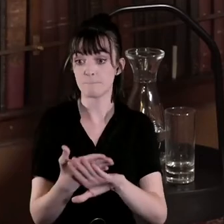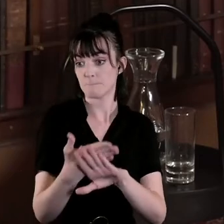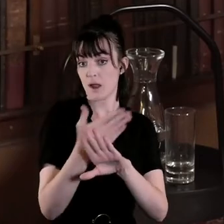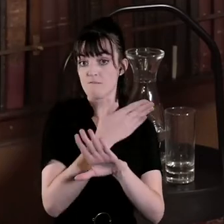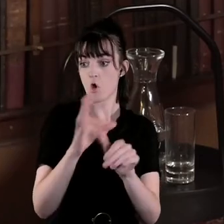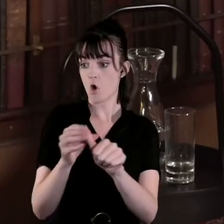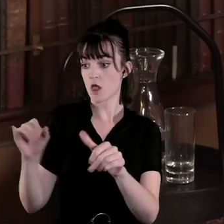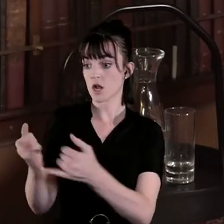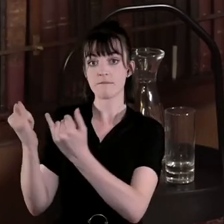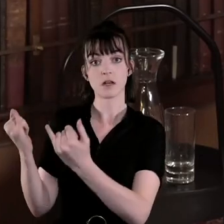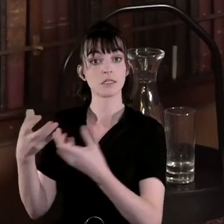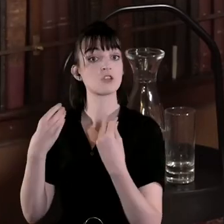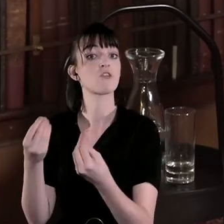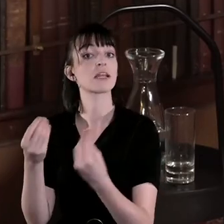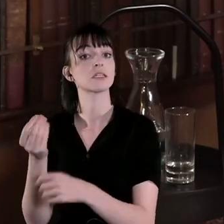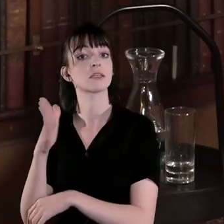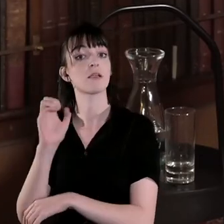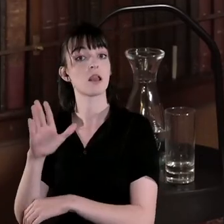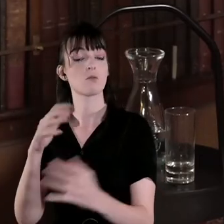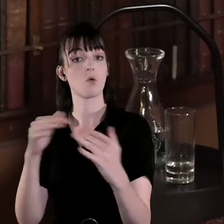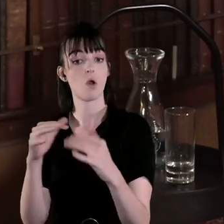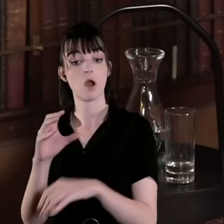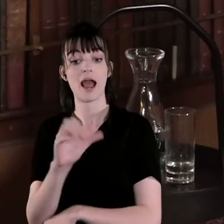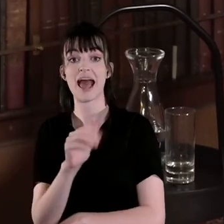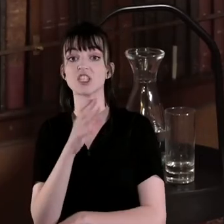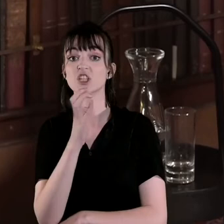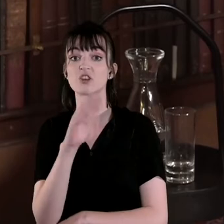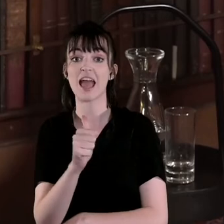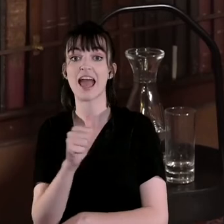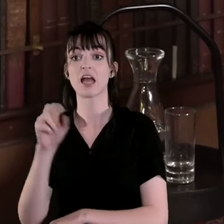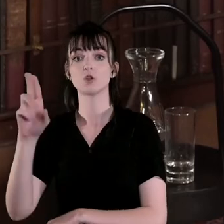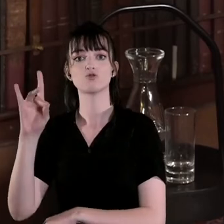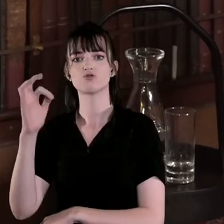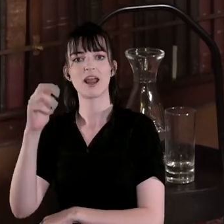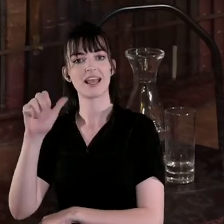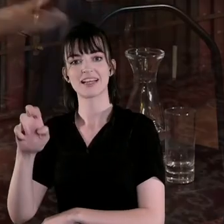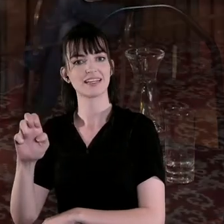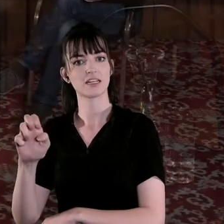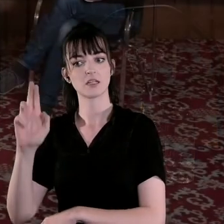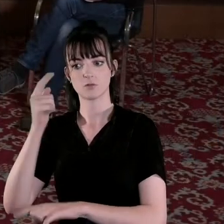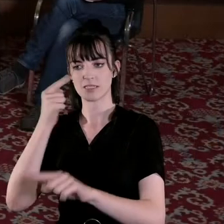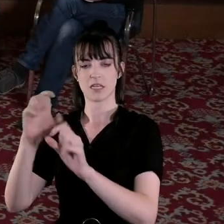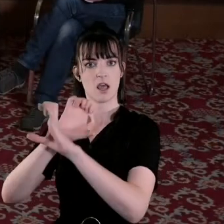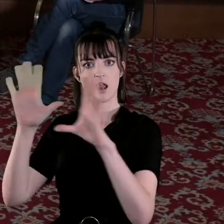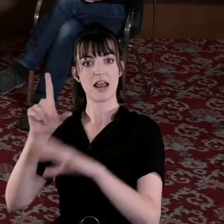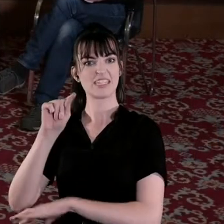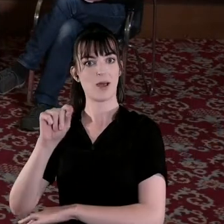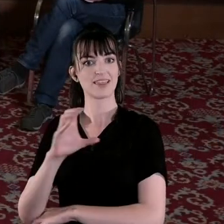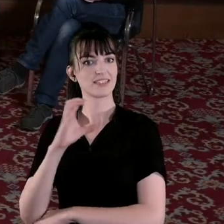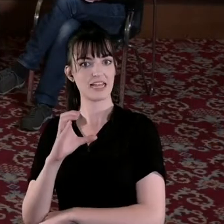conflicts you name it the Greek Civil War Algeria Ukraine this is a feature of 20th century